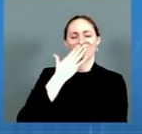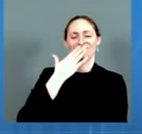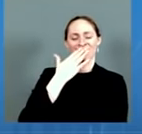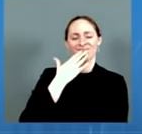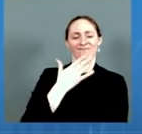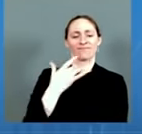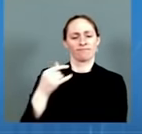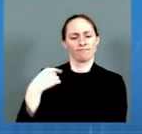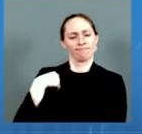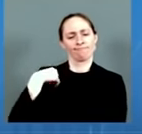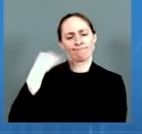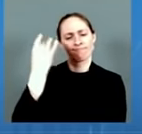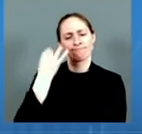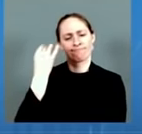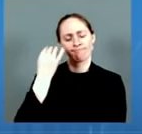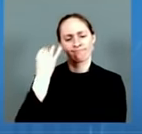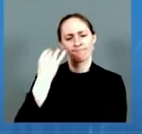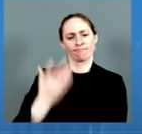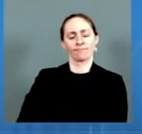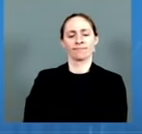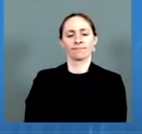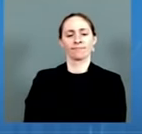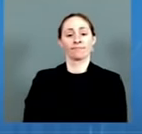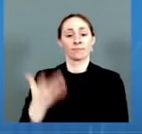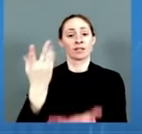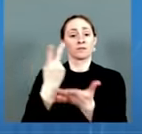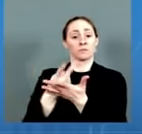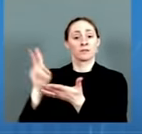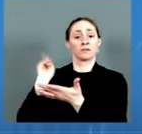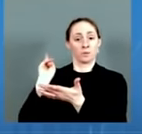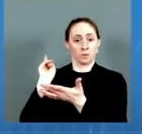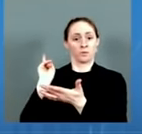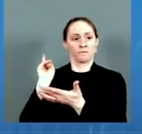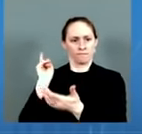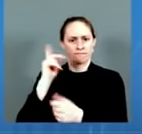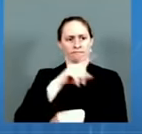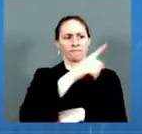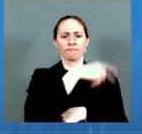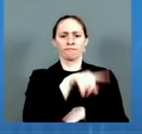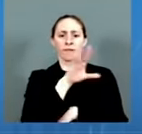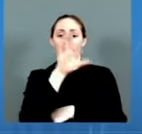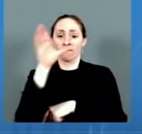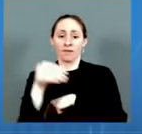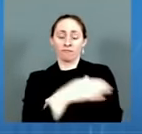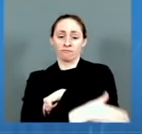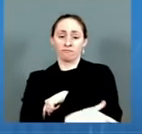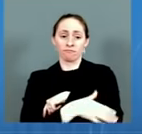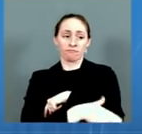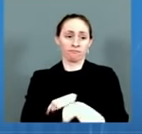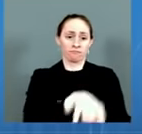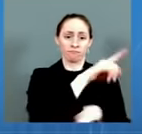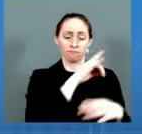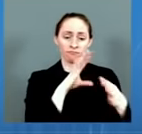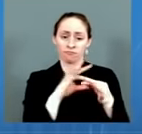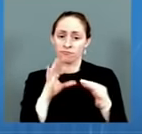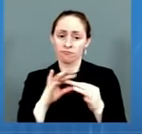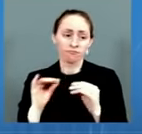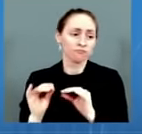a statement calling on donor countries to no longer send